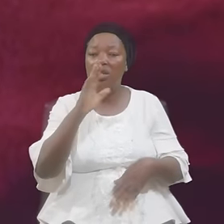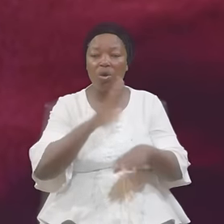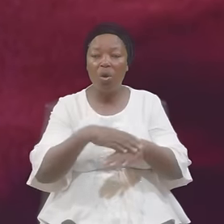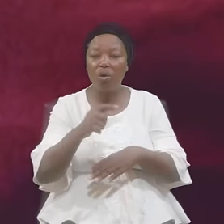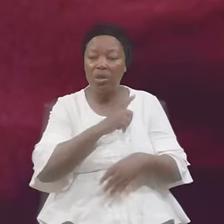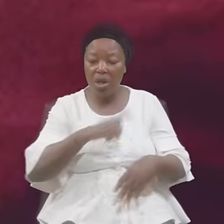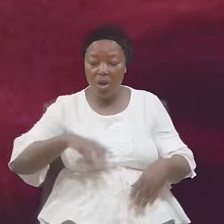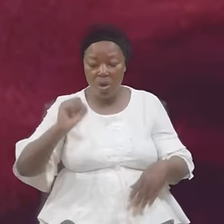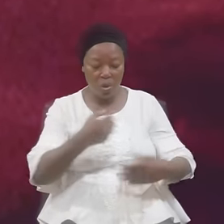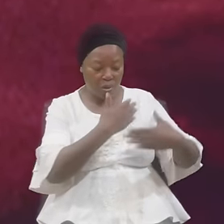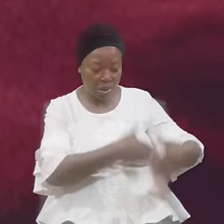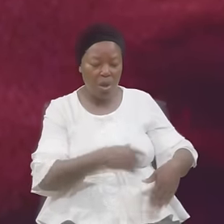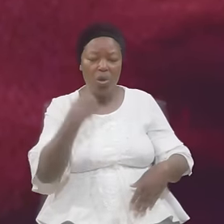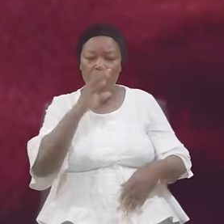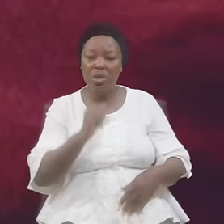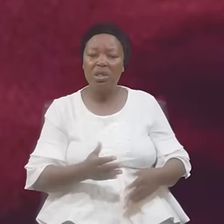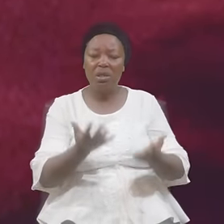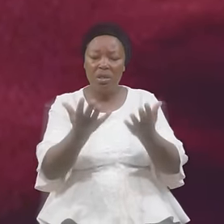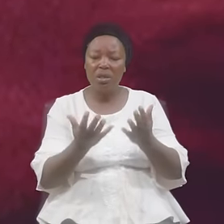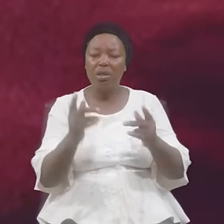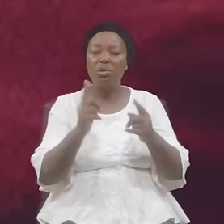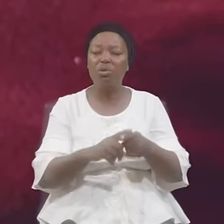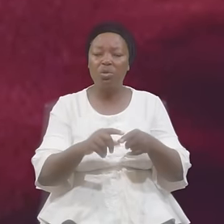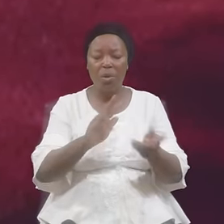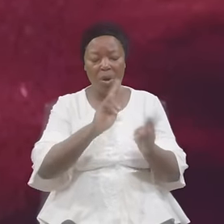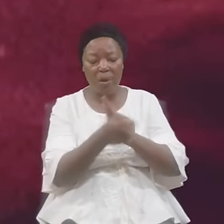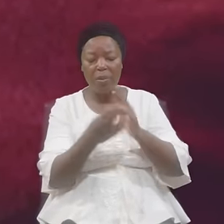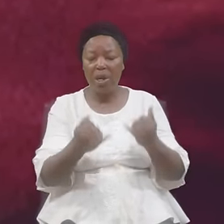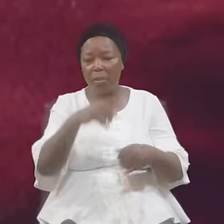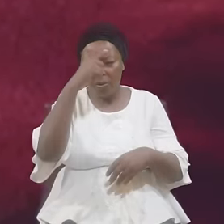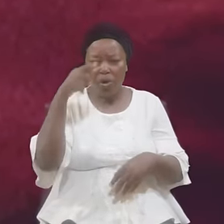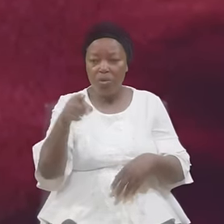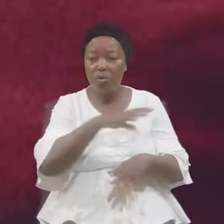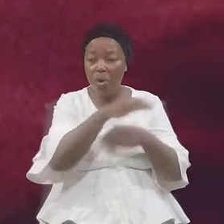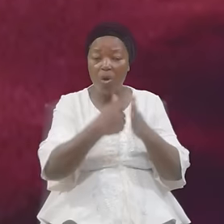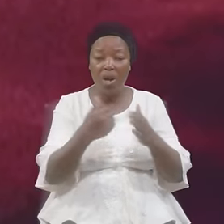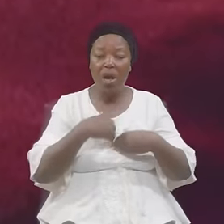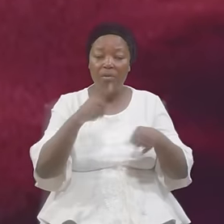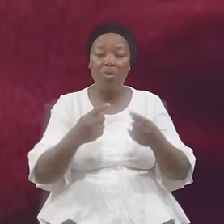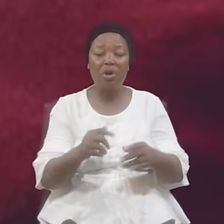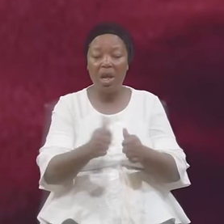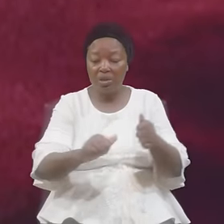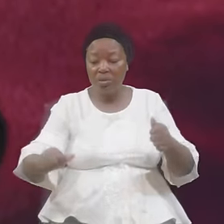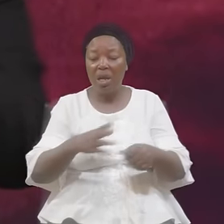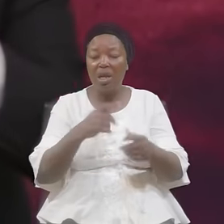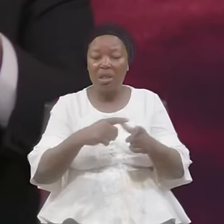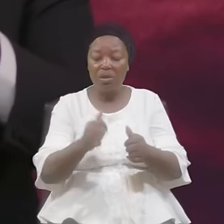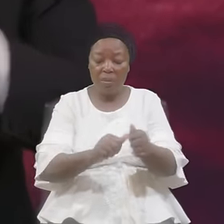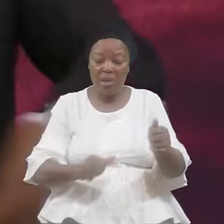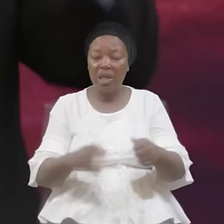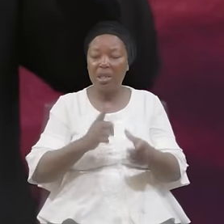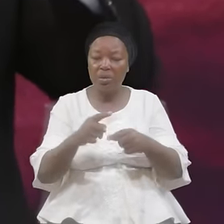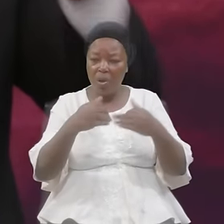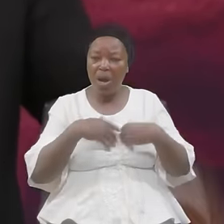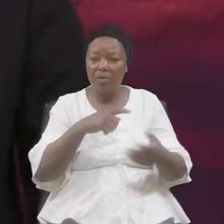Side Who Is Willing To Repent You Have Gone Astray And You Have This Idol And You Have Already